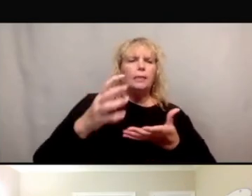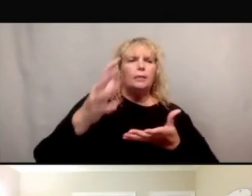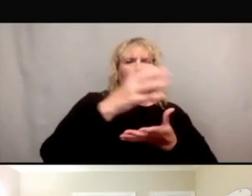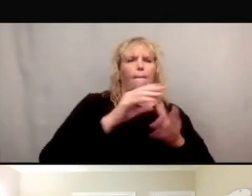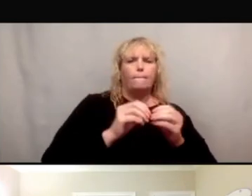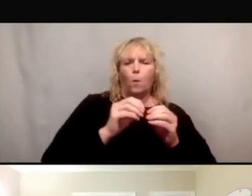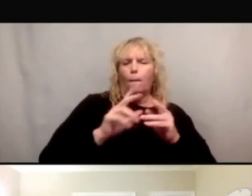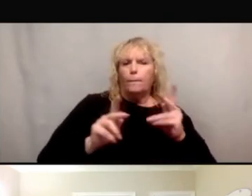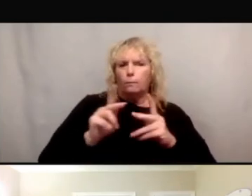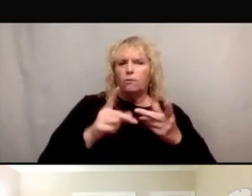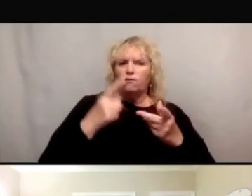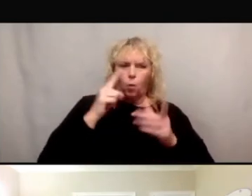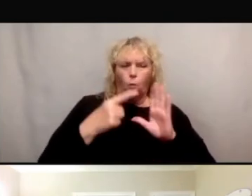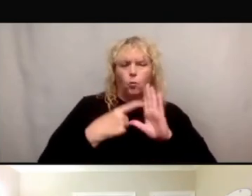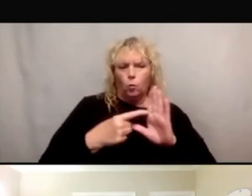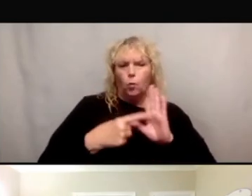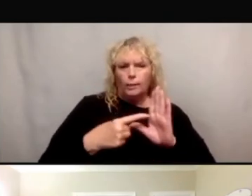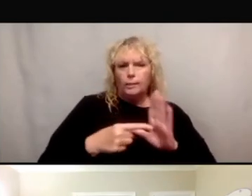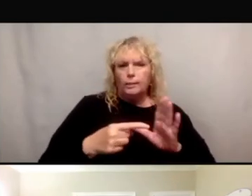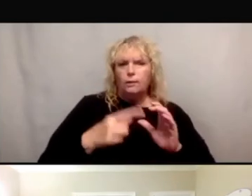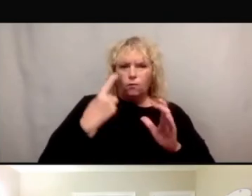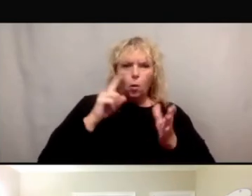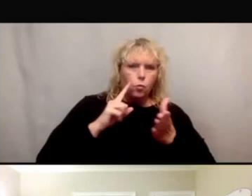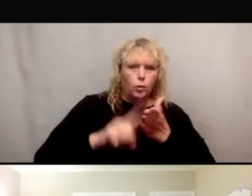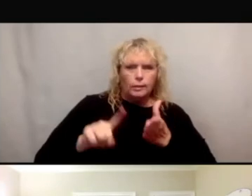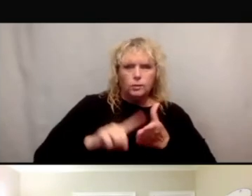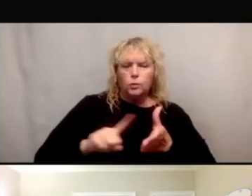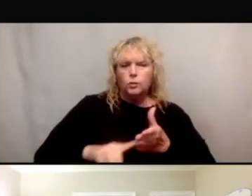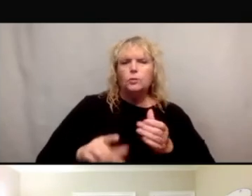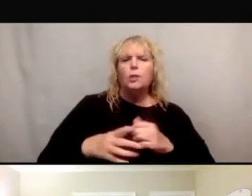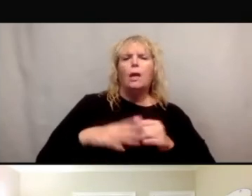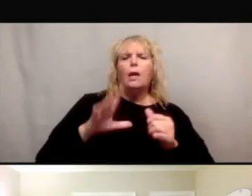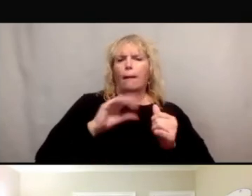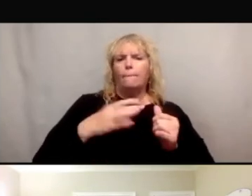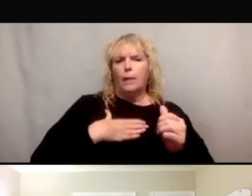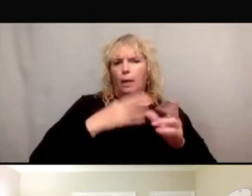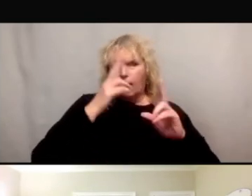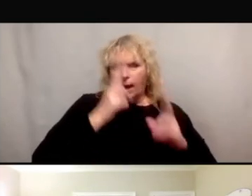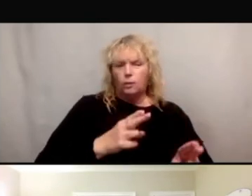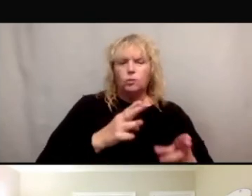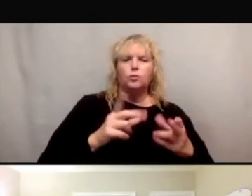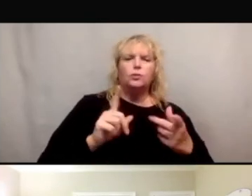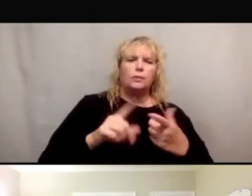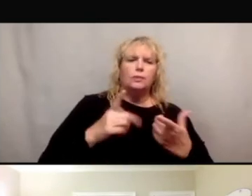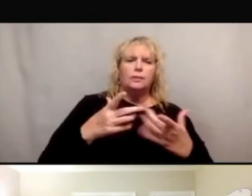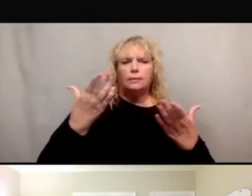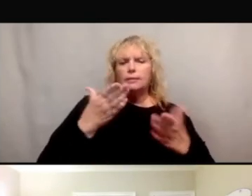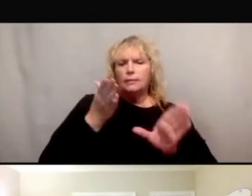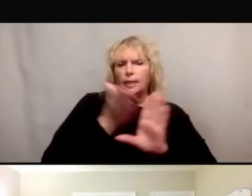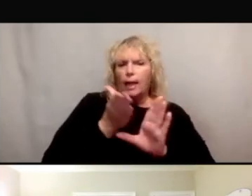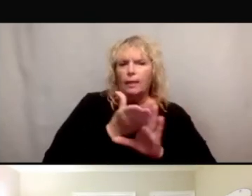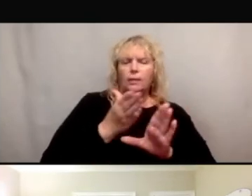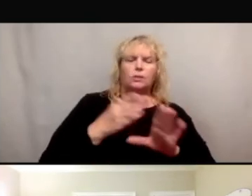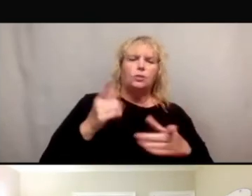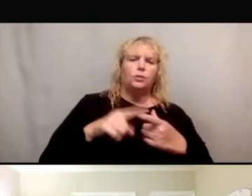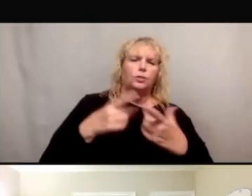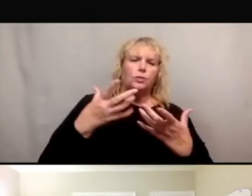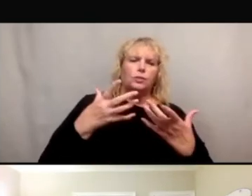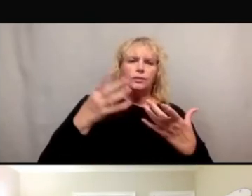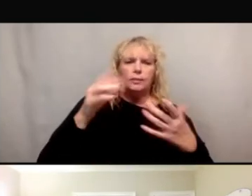education? I have my honors in psychology and biology at William Patterson. I studied for my